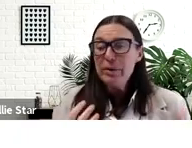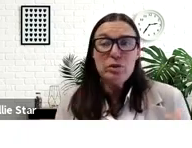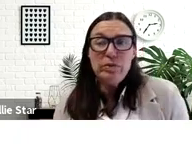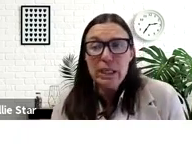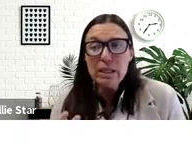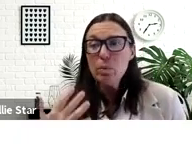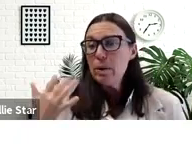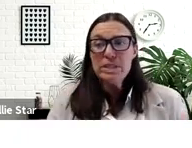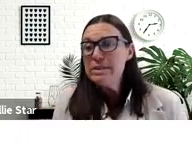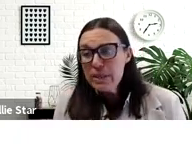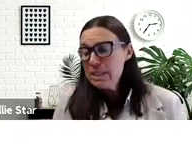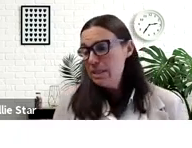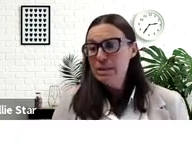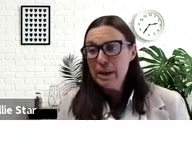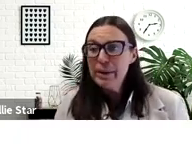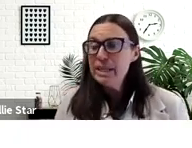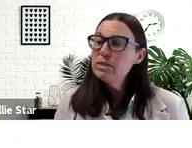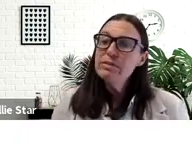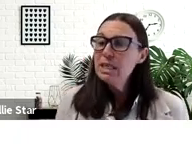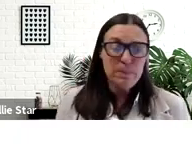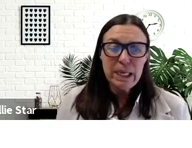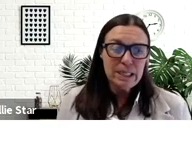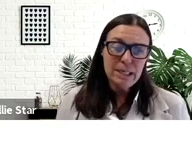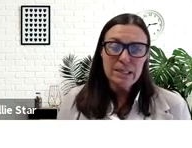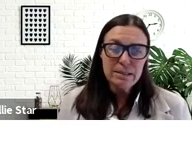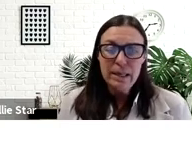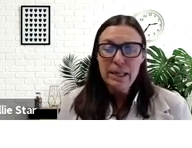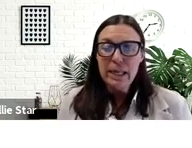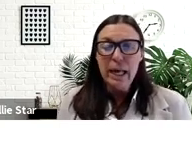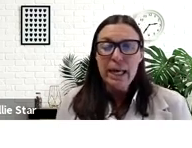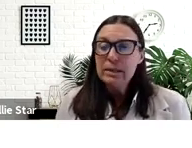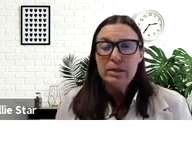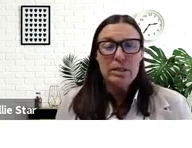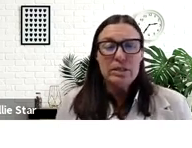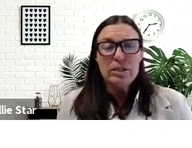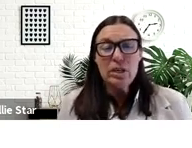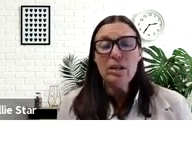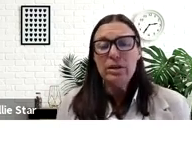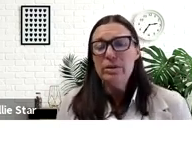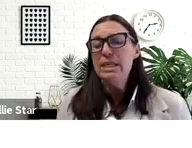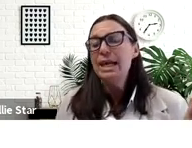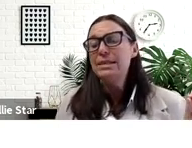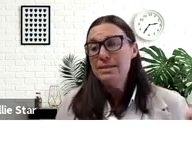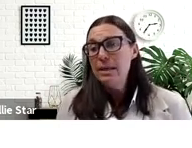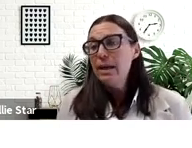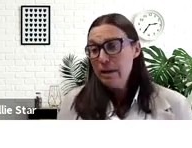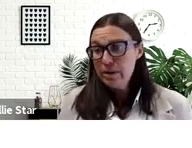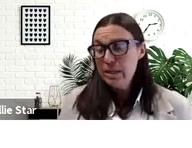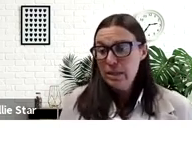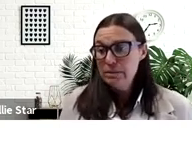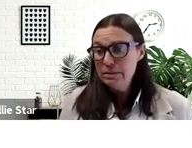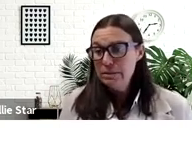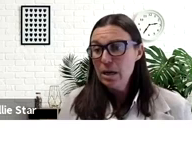How did you feel? What was different about each of the experiences? And start noticing and seeing